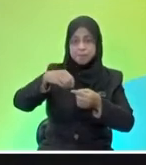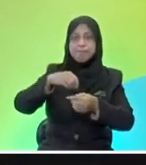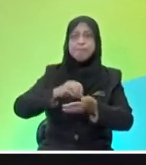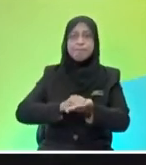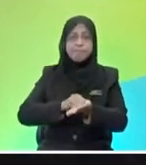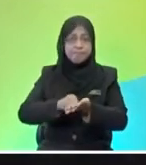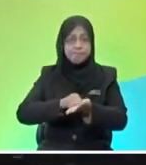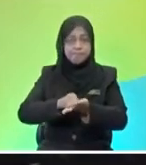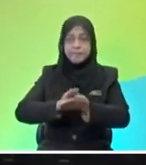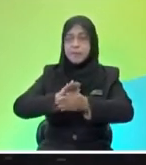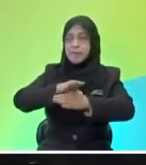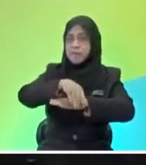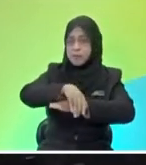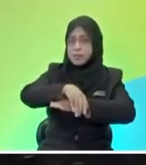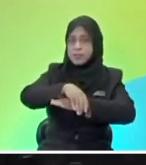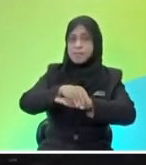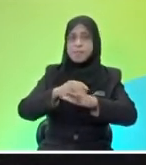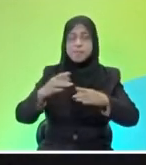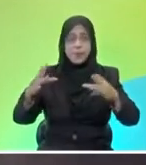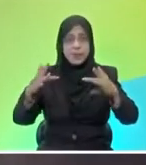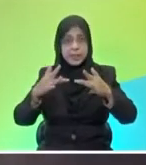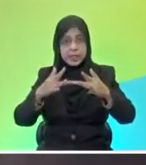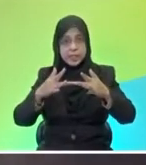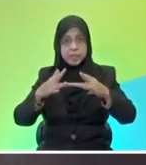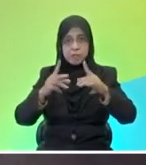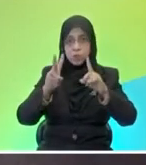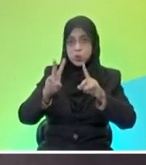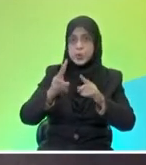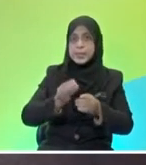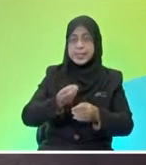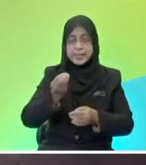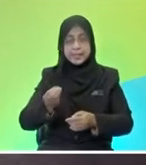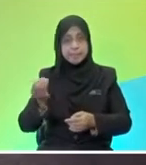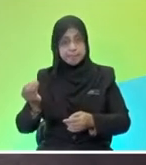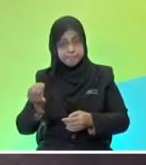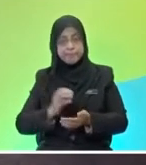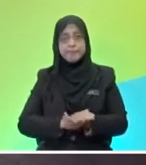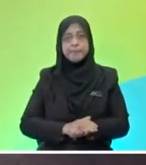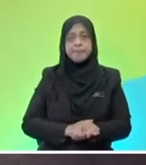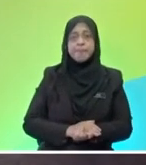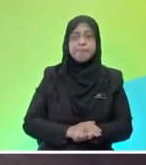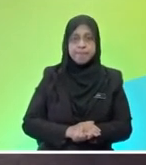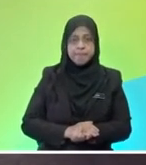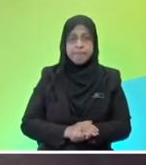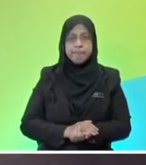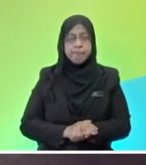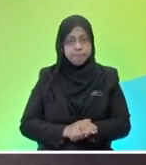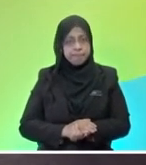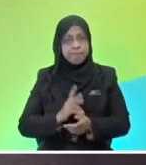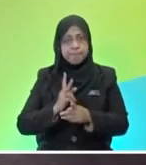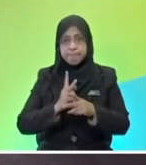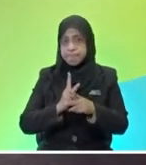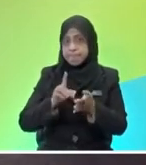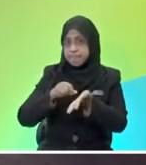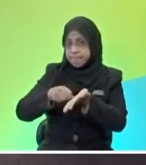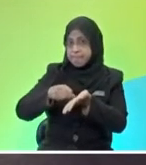in contact with each other. Right. And my friends at home, when you try this with a match, be careful, because there might be fire. So, do it